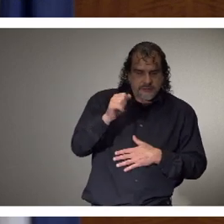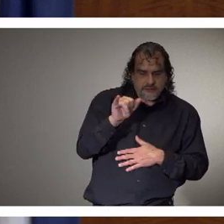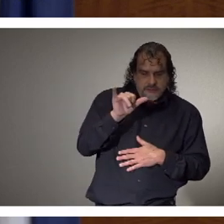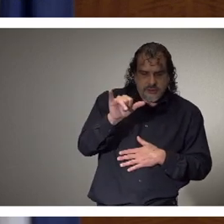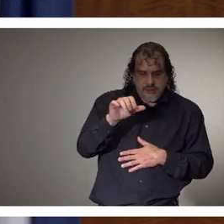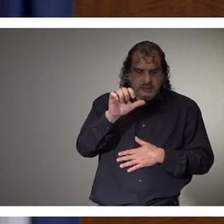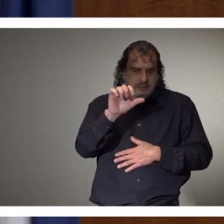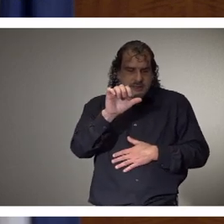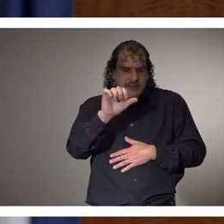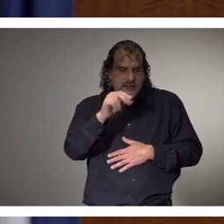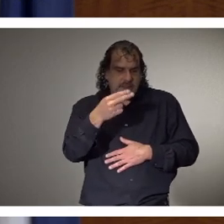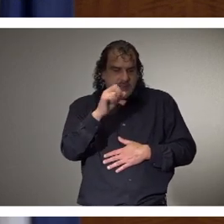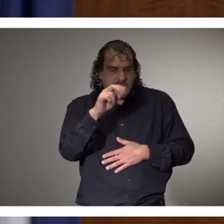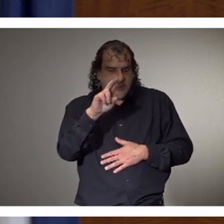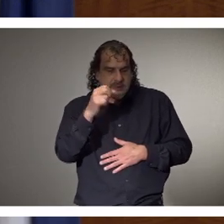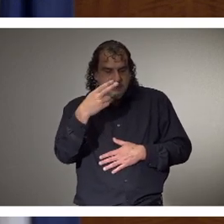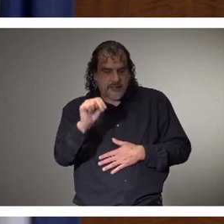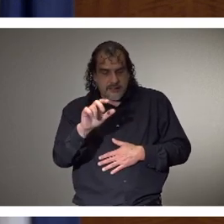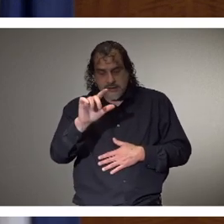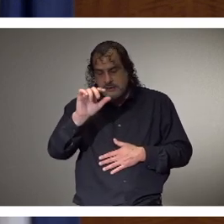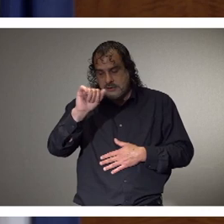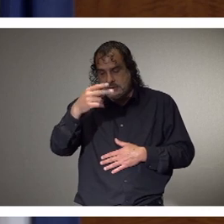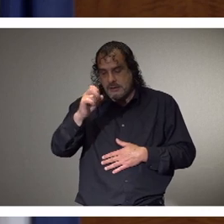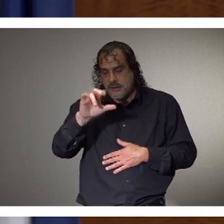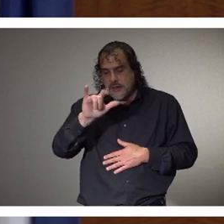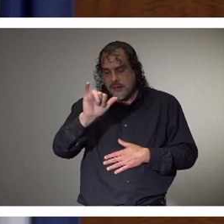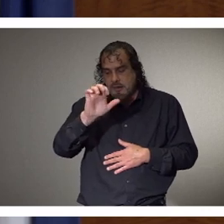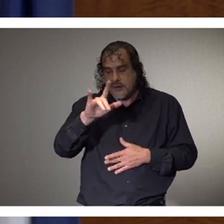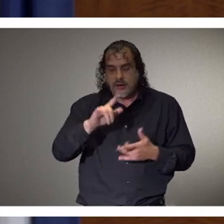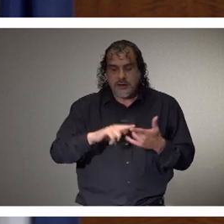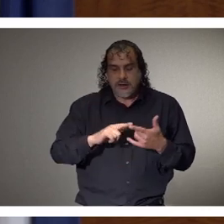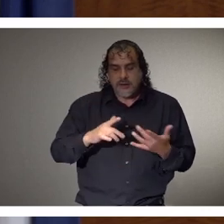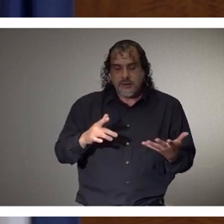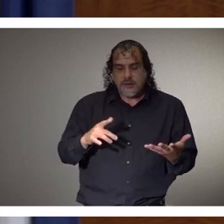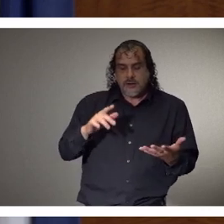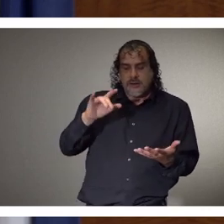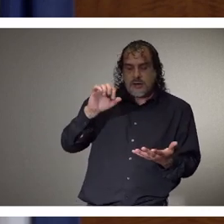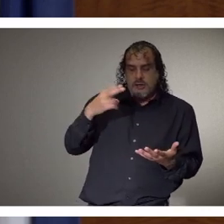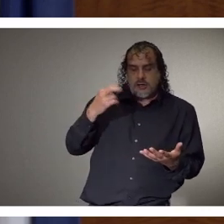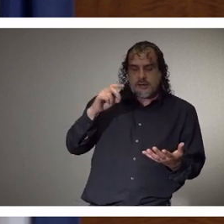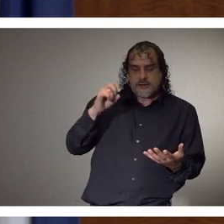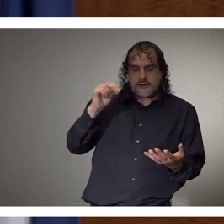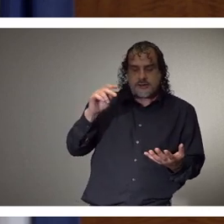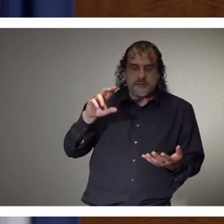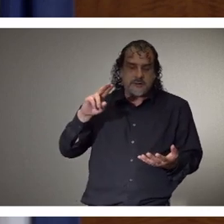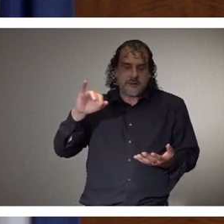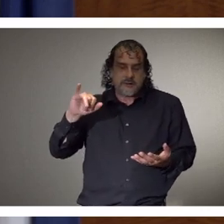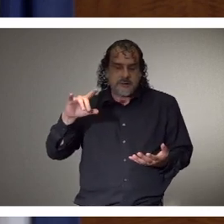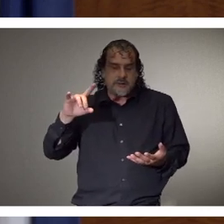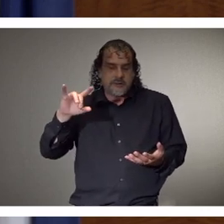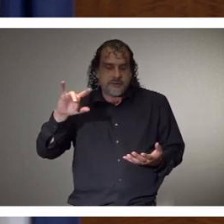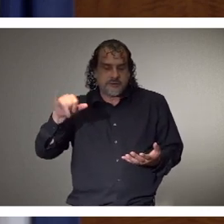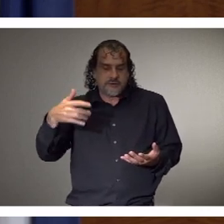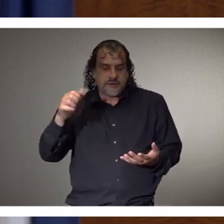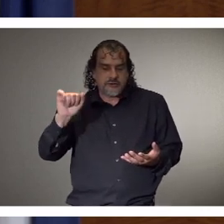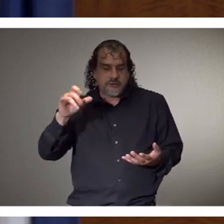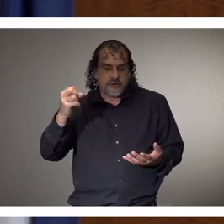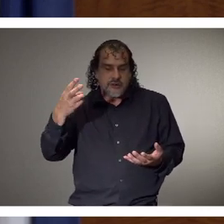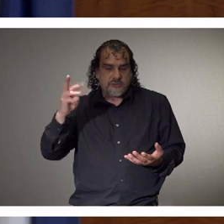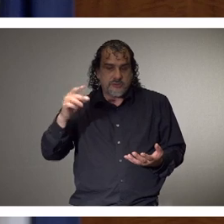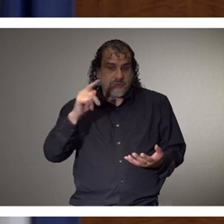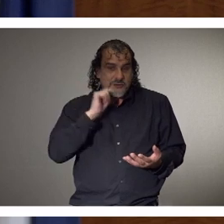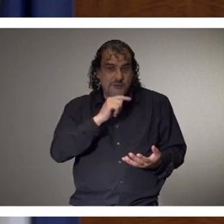Claire Loris from Moss Point. Happy birthday to Hudson and Dawson Parker, twin-to-twin transfusion syndrome